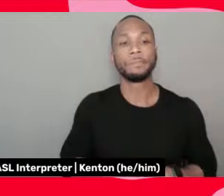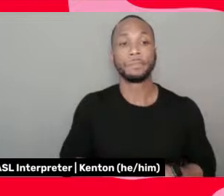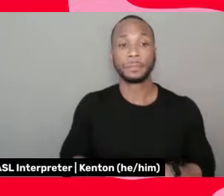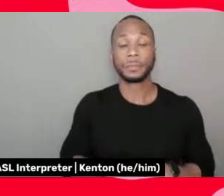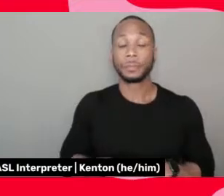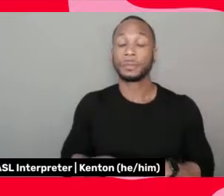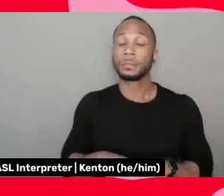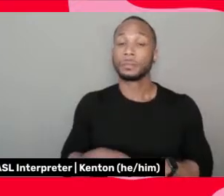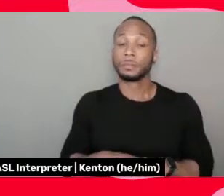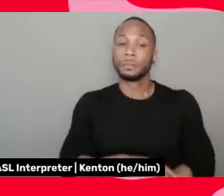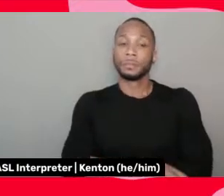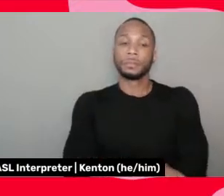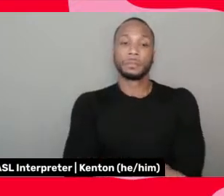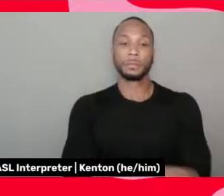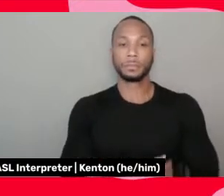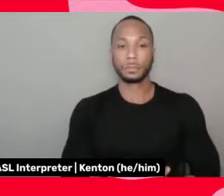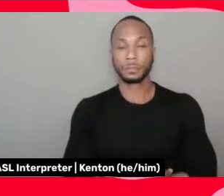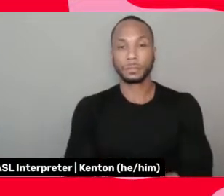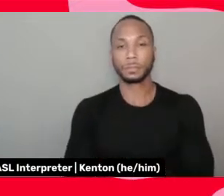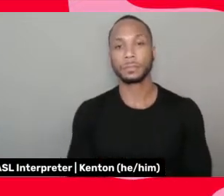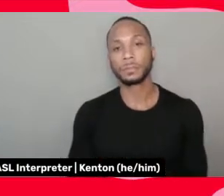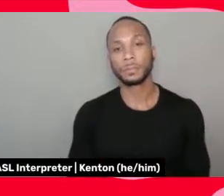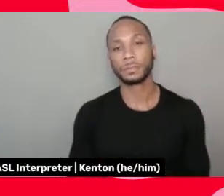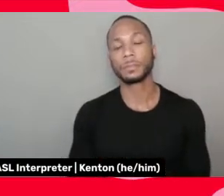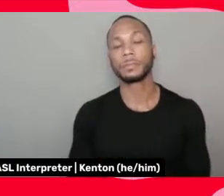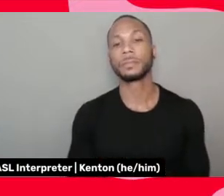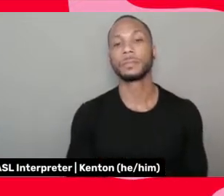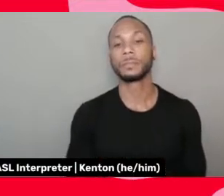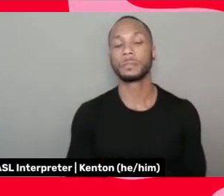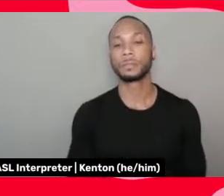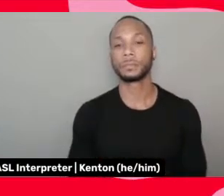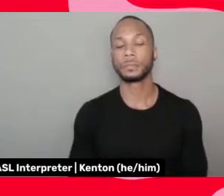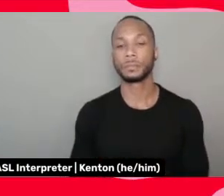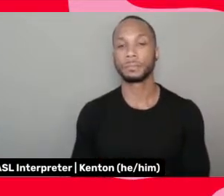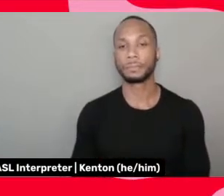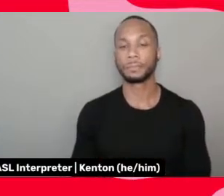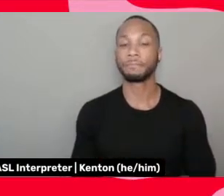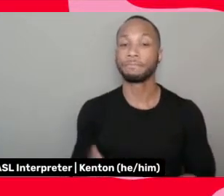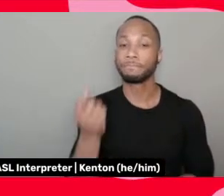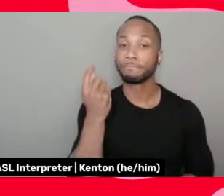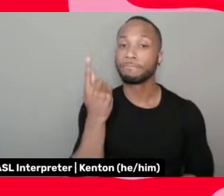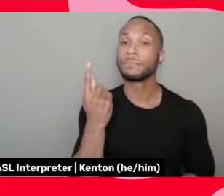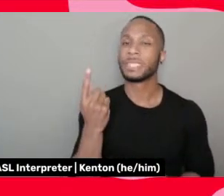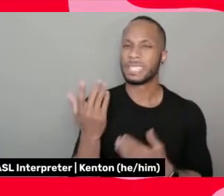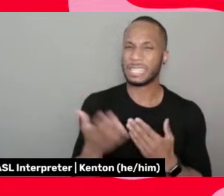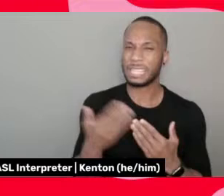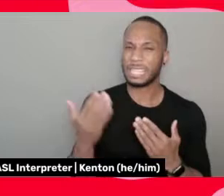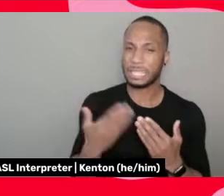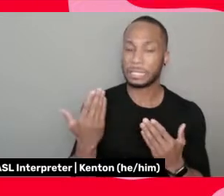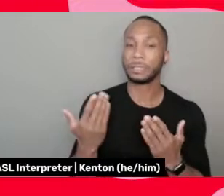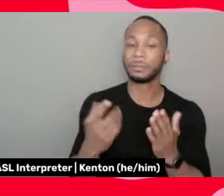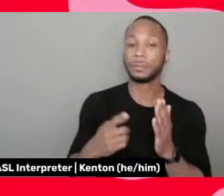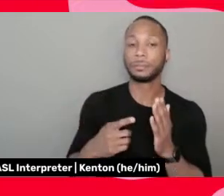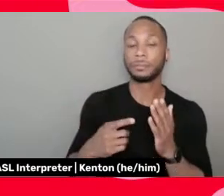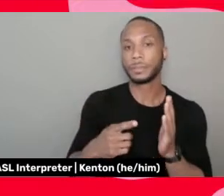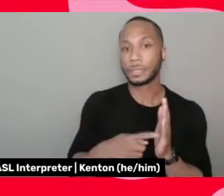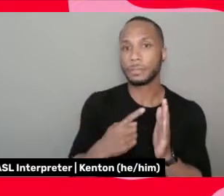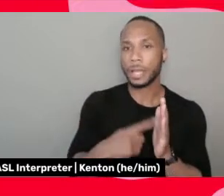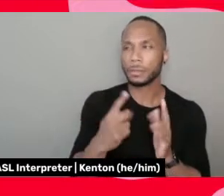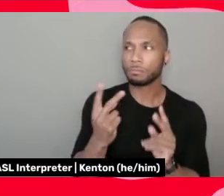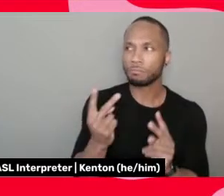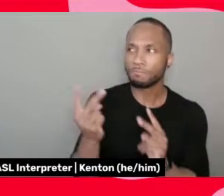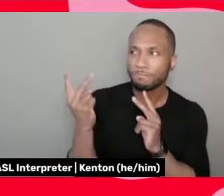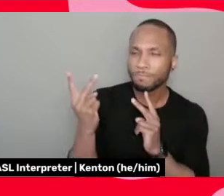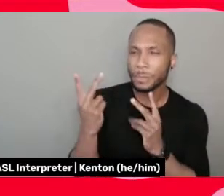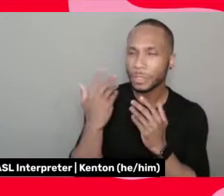easy to, it's easy to sometimes look at our past and be ashamed of it, or,